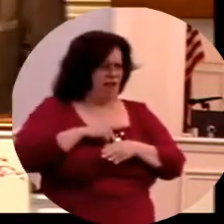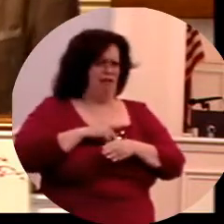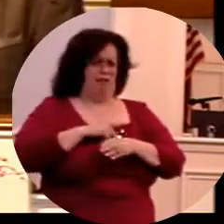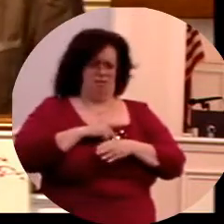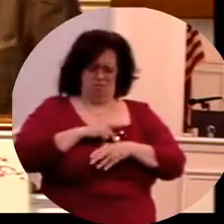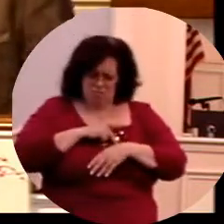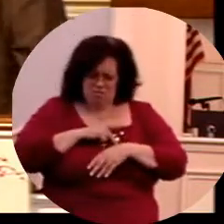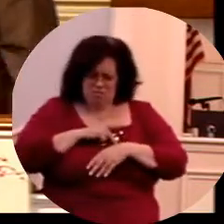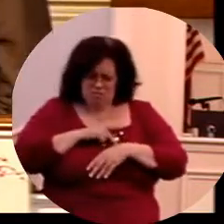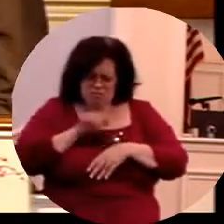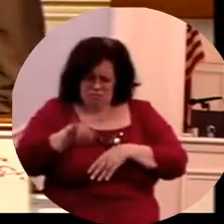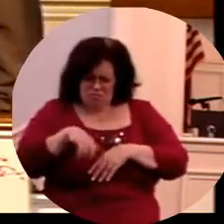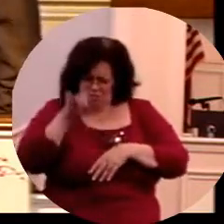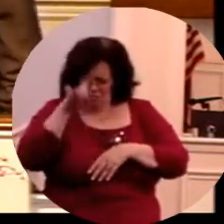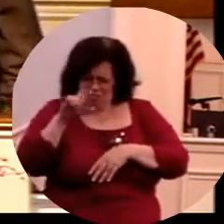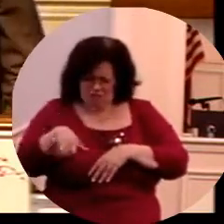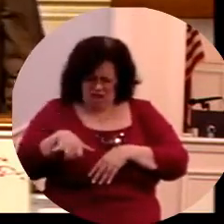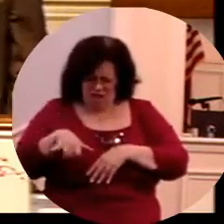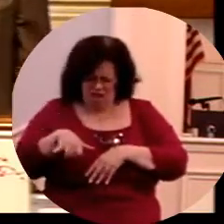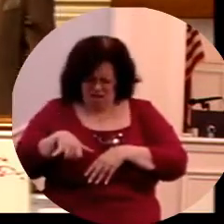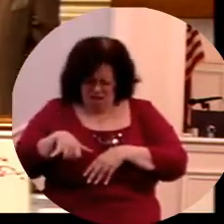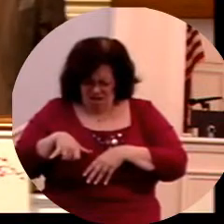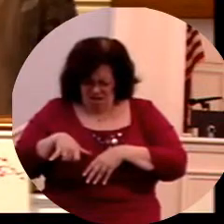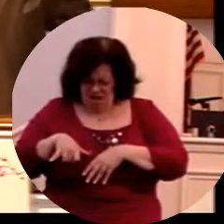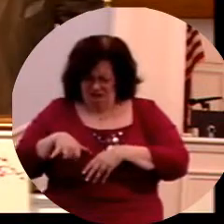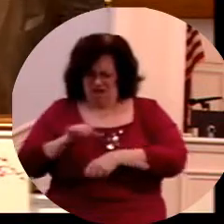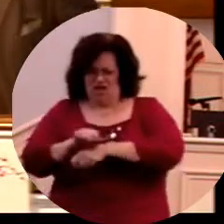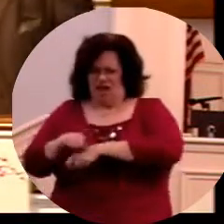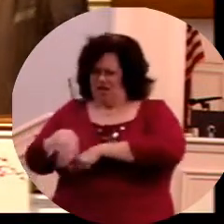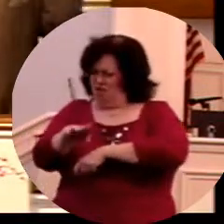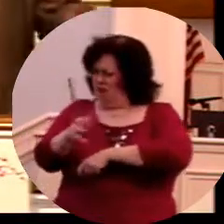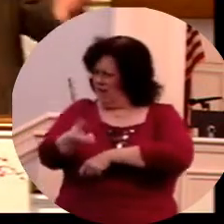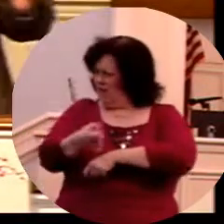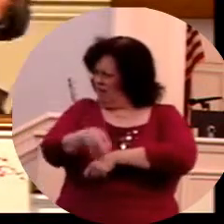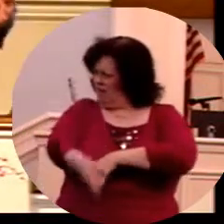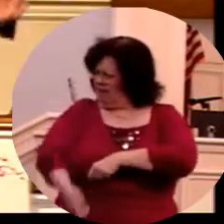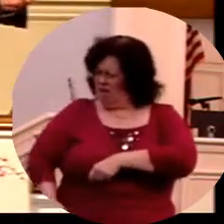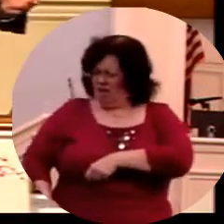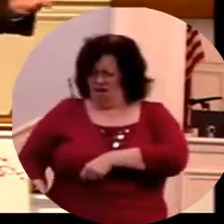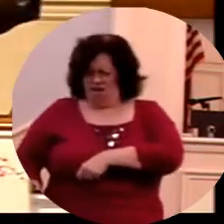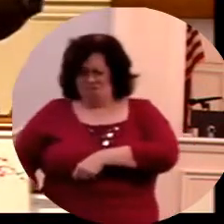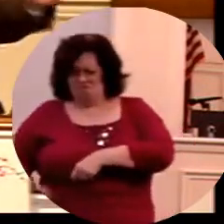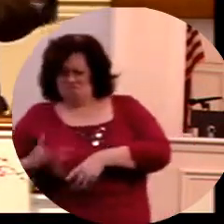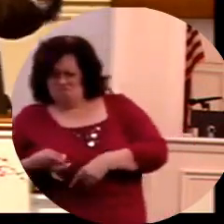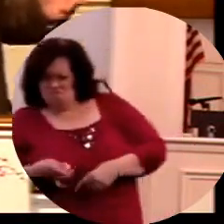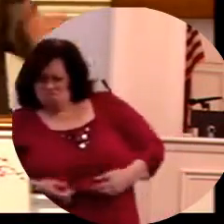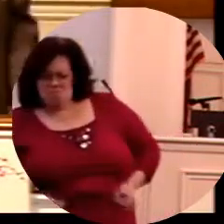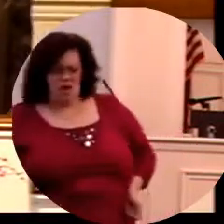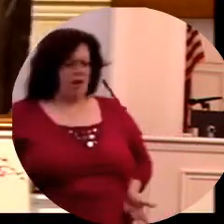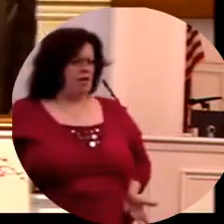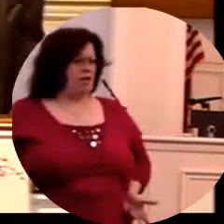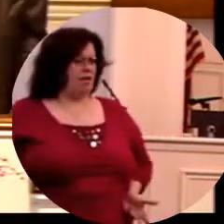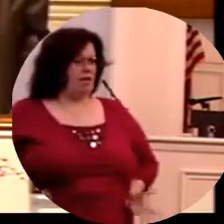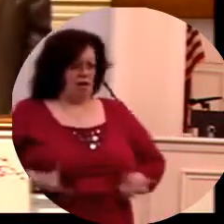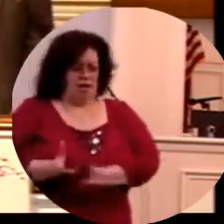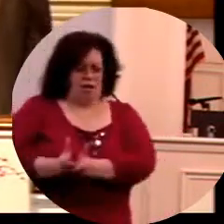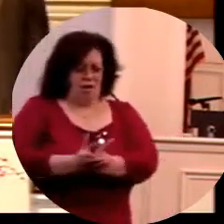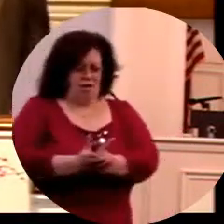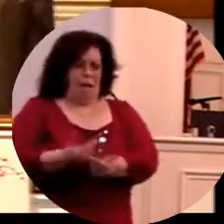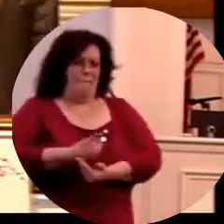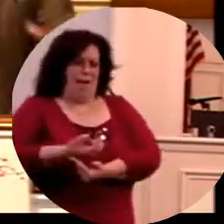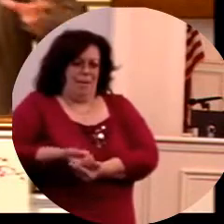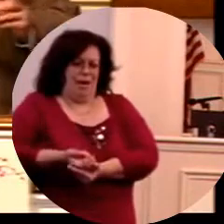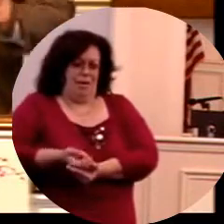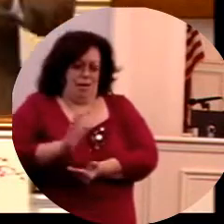And she's there with her maidens. And it comes in. And they have an interest in this little ark, this little boat that's come in.